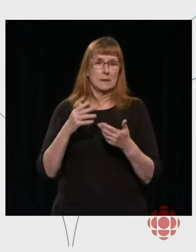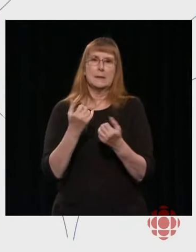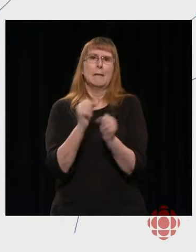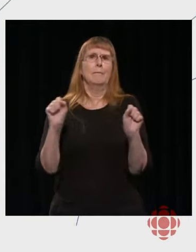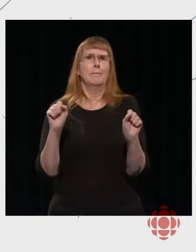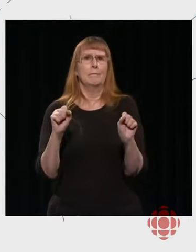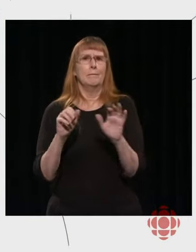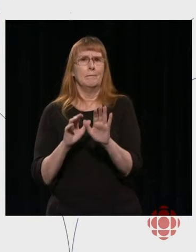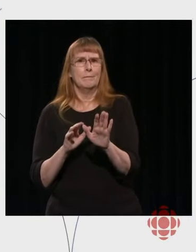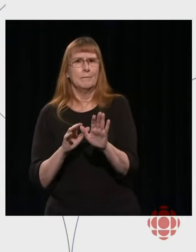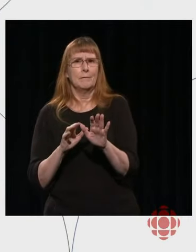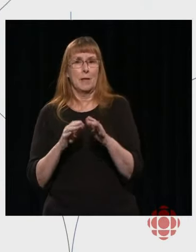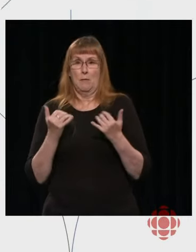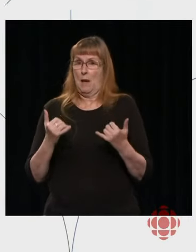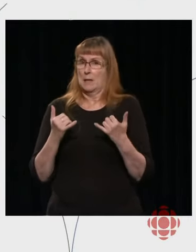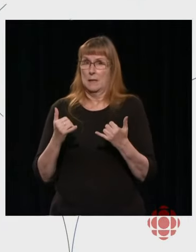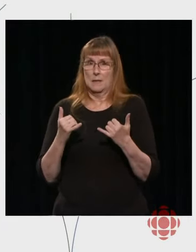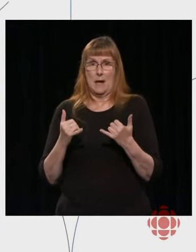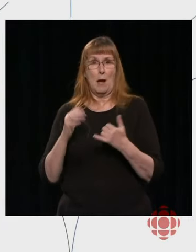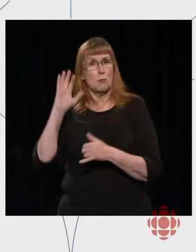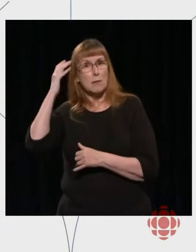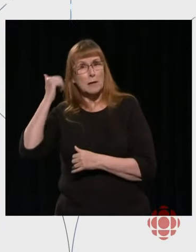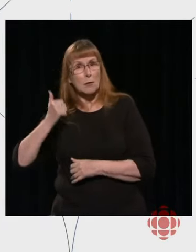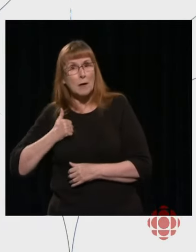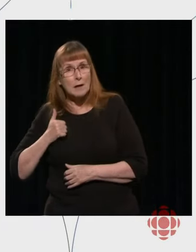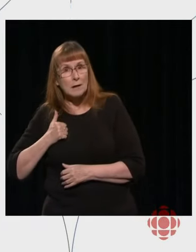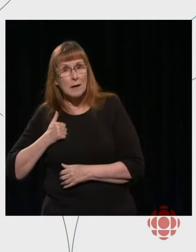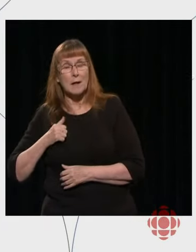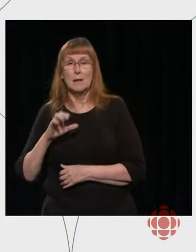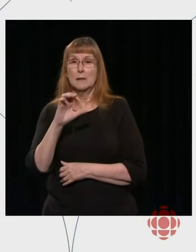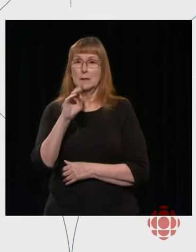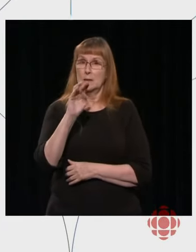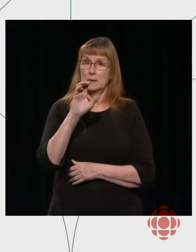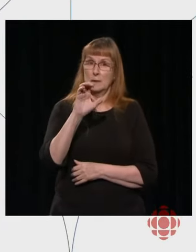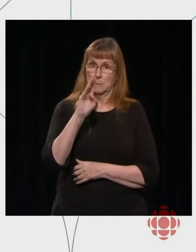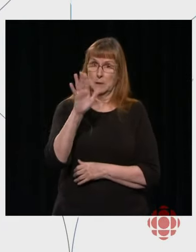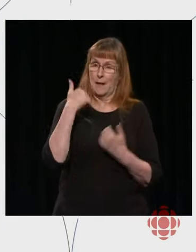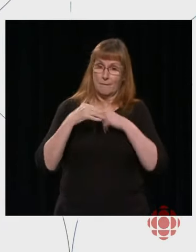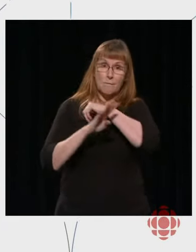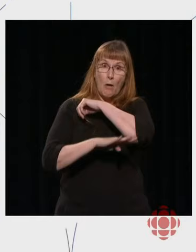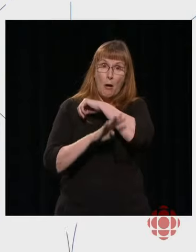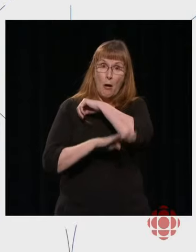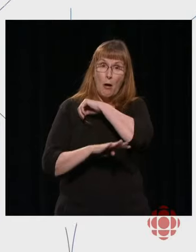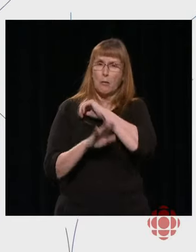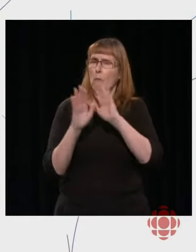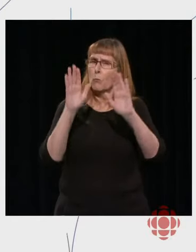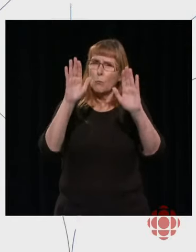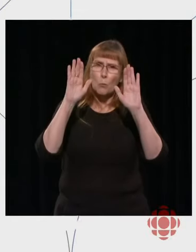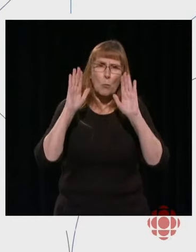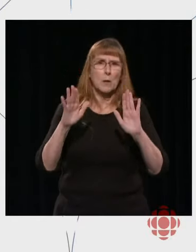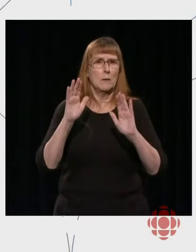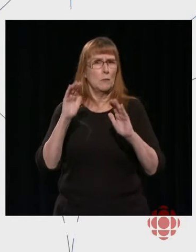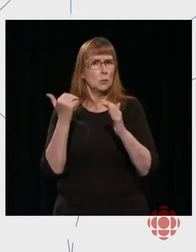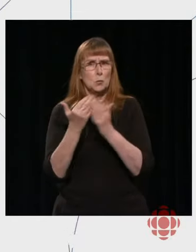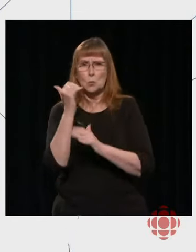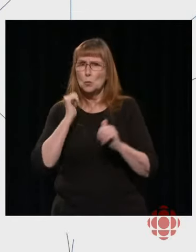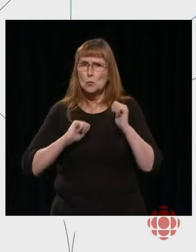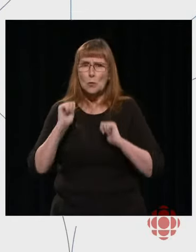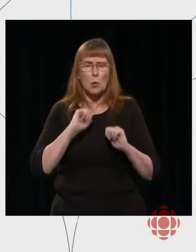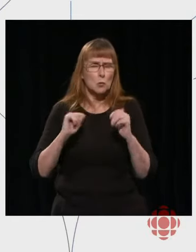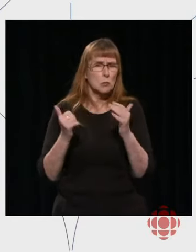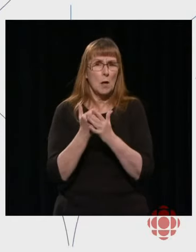have great shows coming this year, this fall. We've got more than 30 series in production.